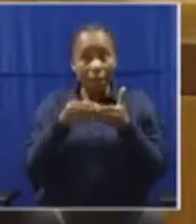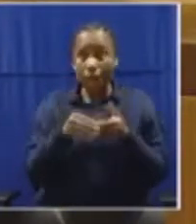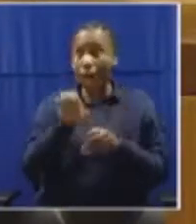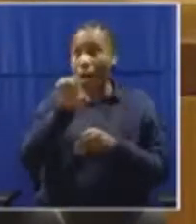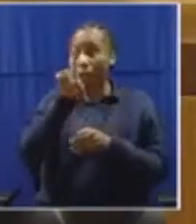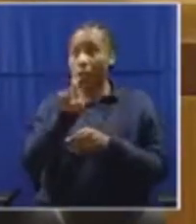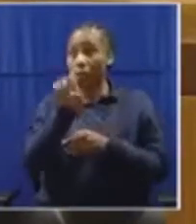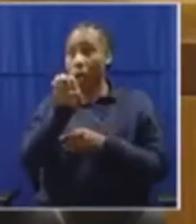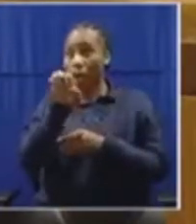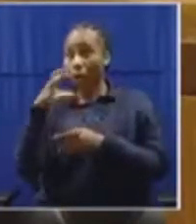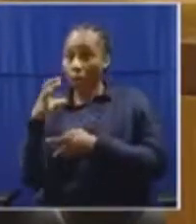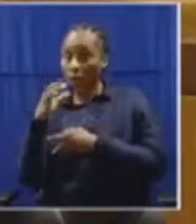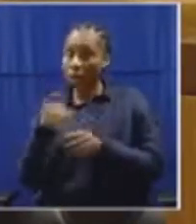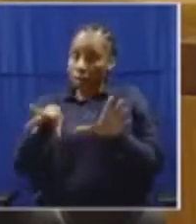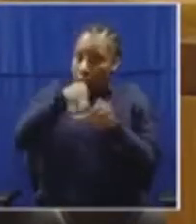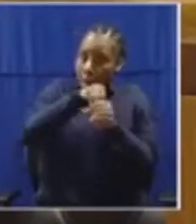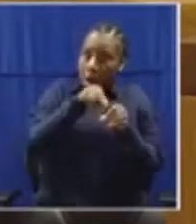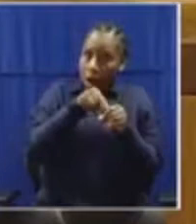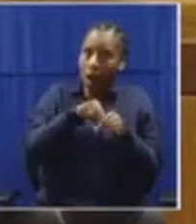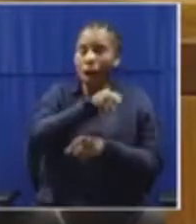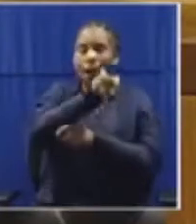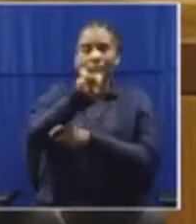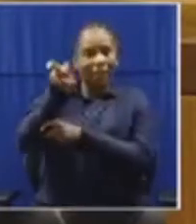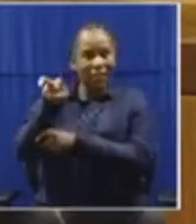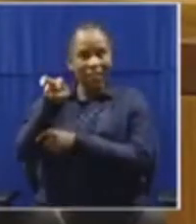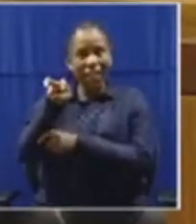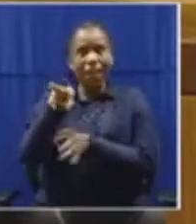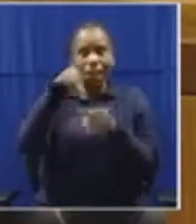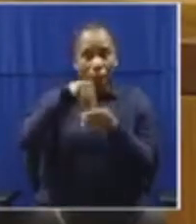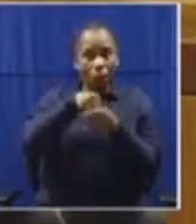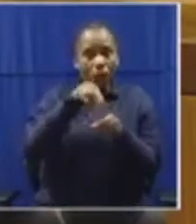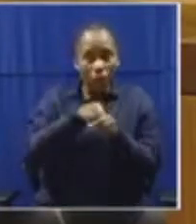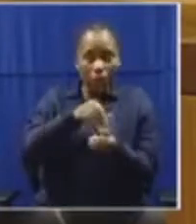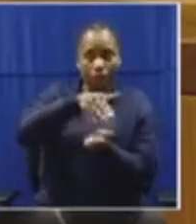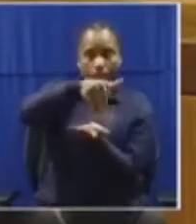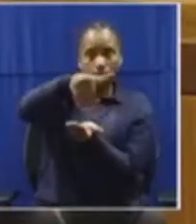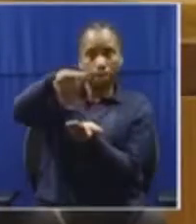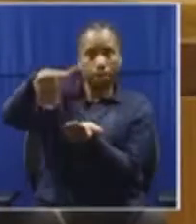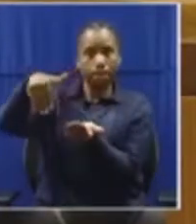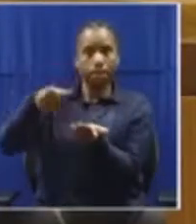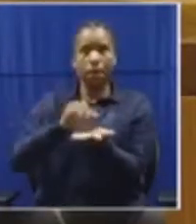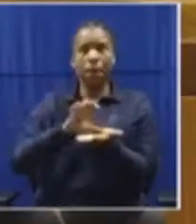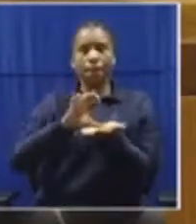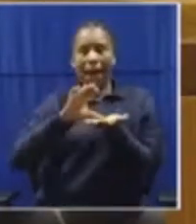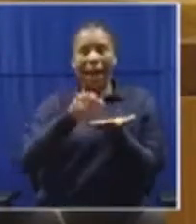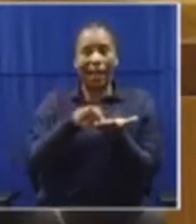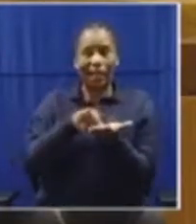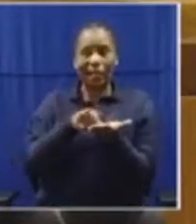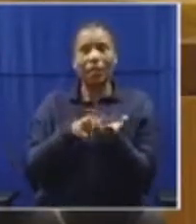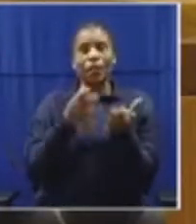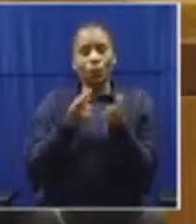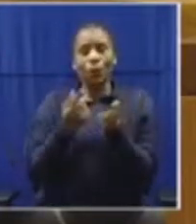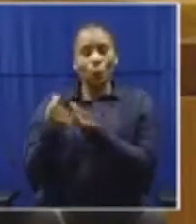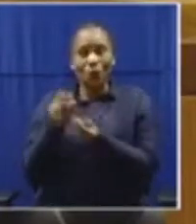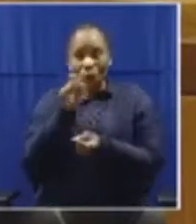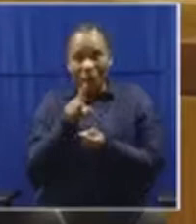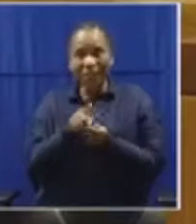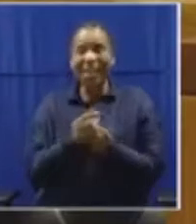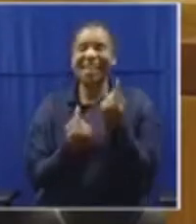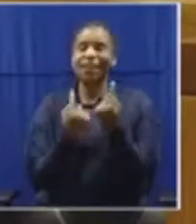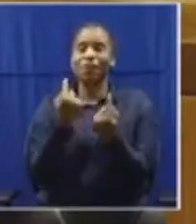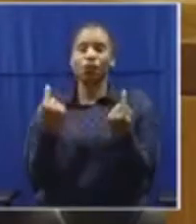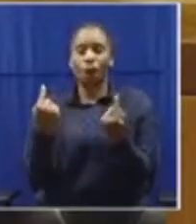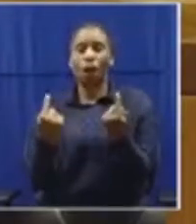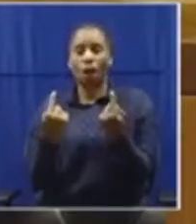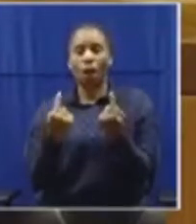of the campaign, who were involved in fundraising, they did so as individual party members,